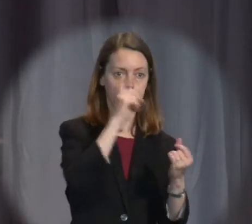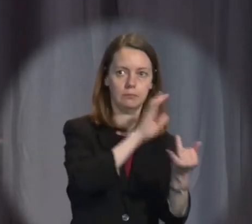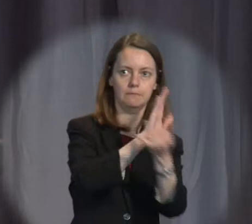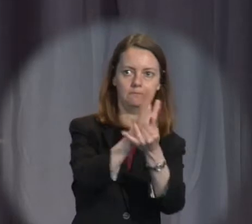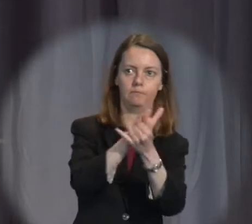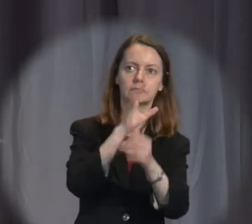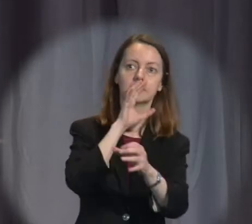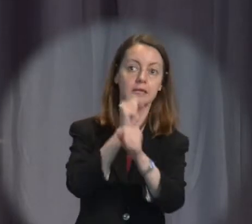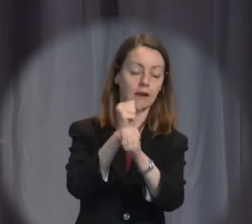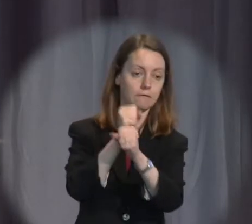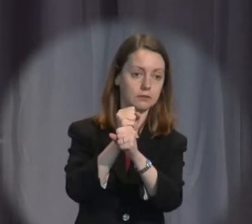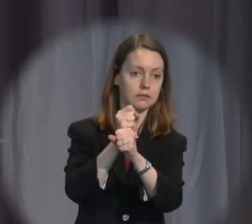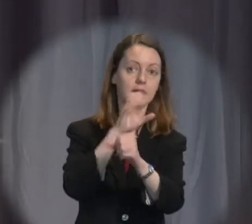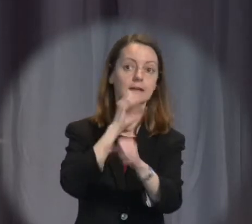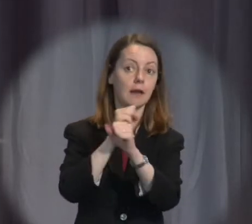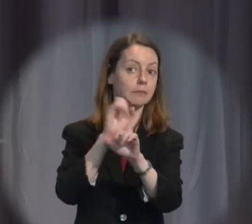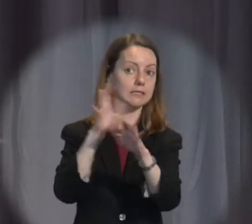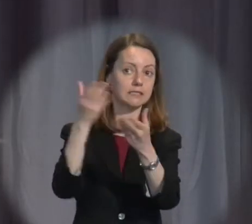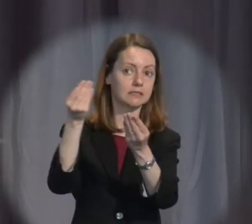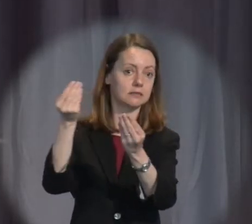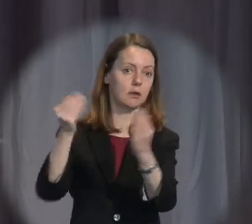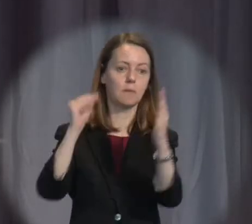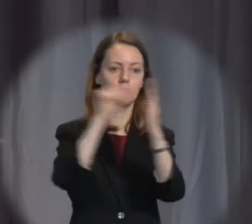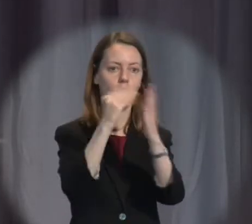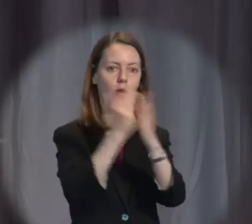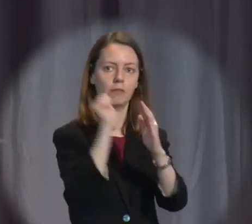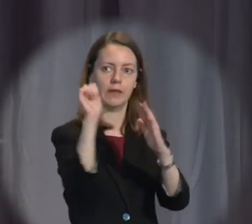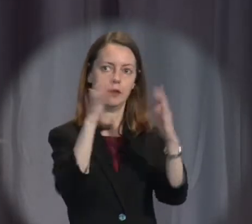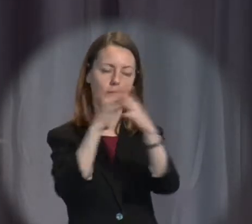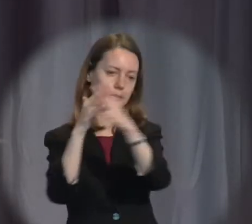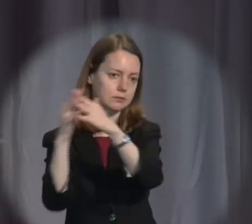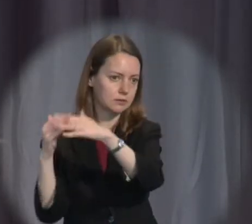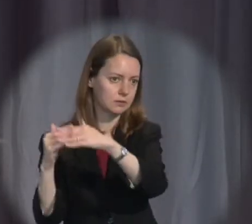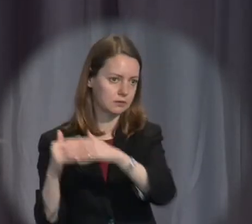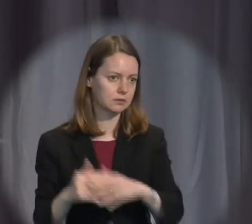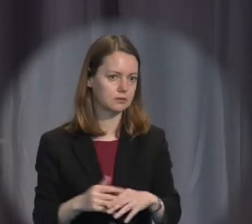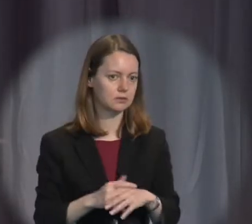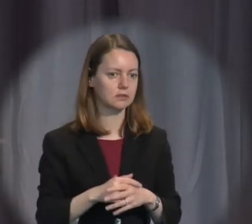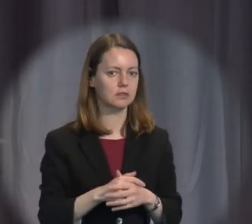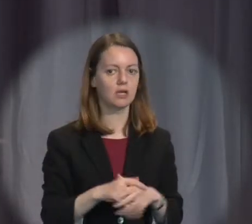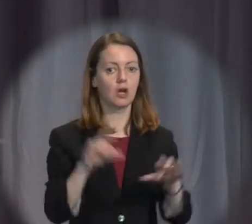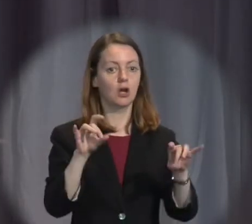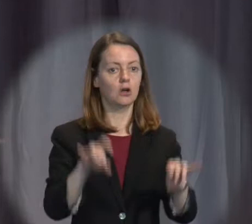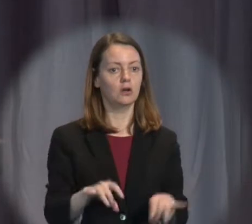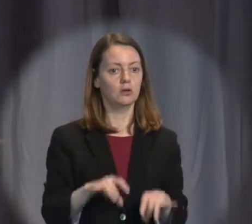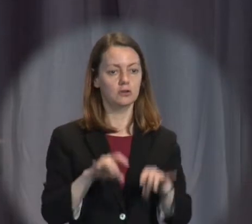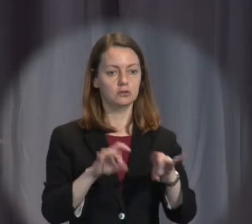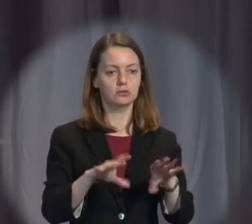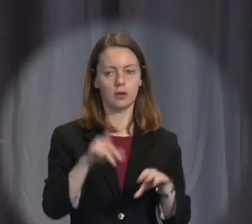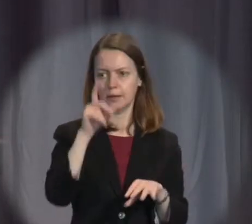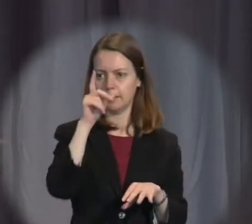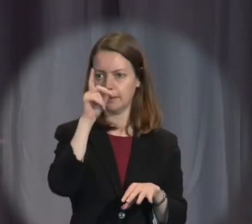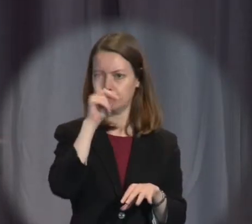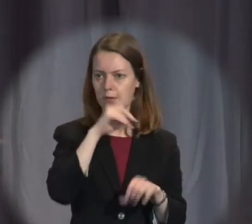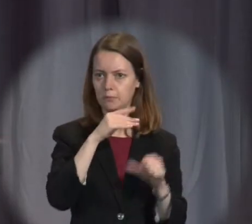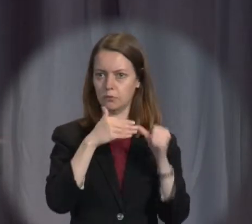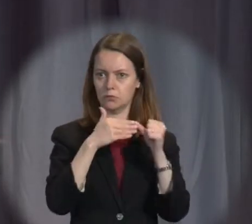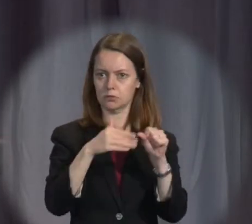not abide by usual practice, and they were not put up on the website. I love, though, the Australian response, because I think it was Monash